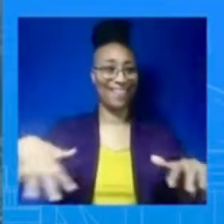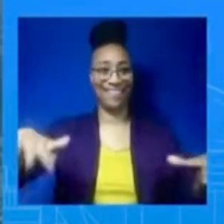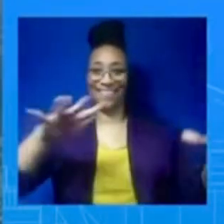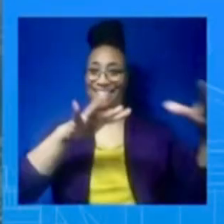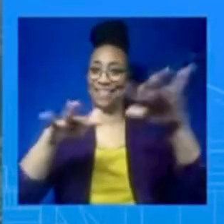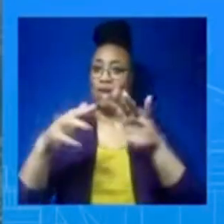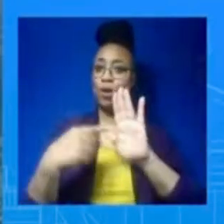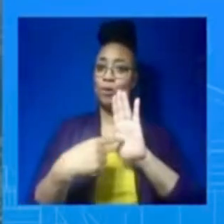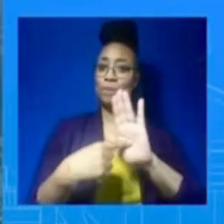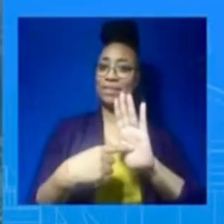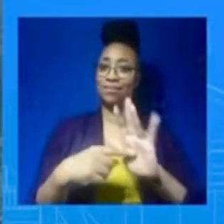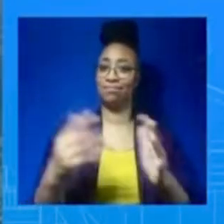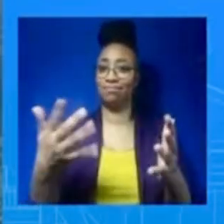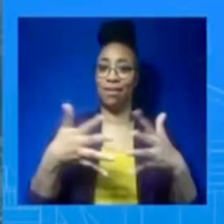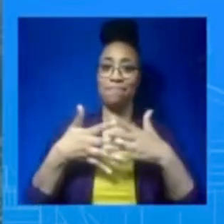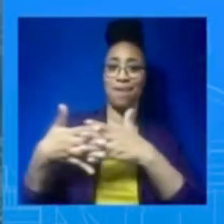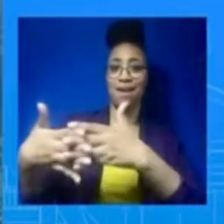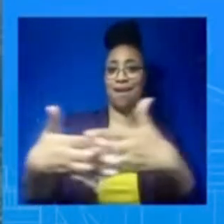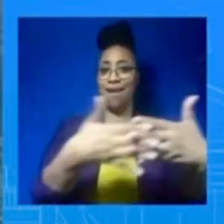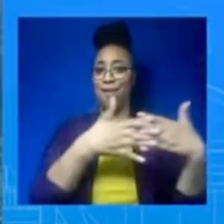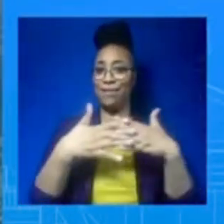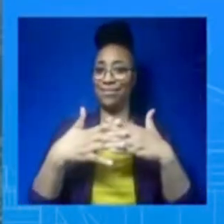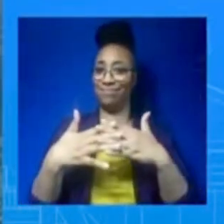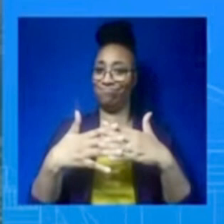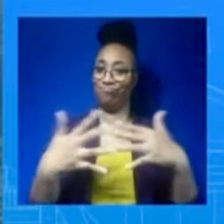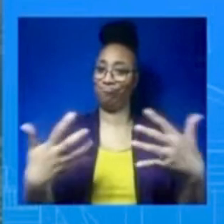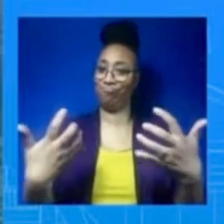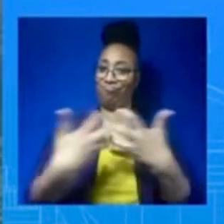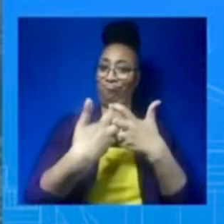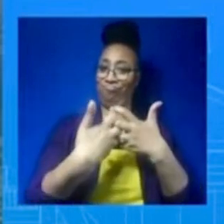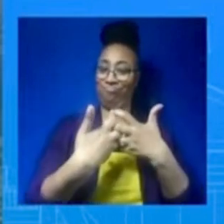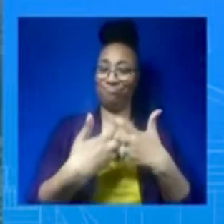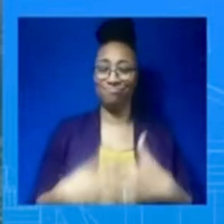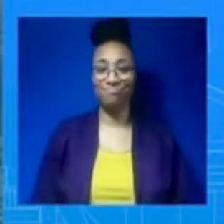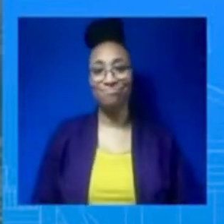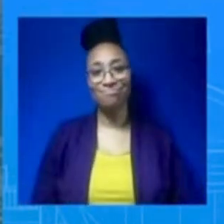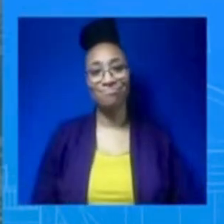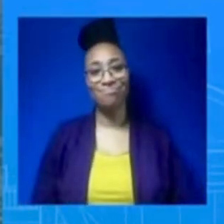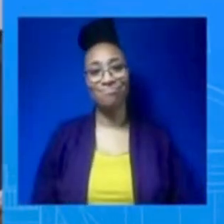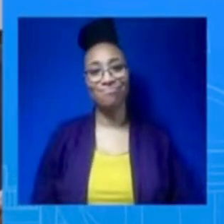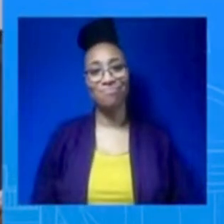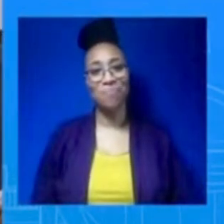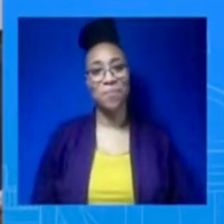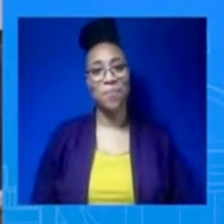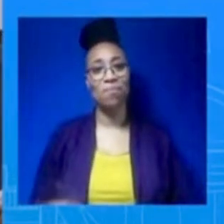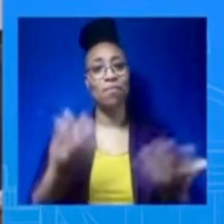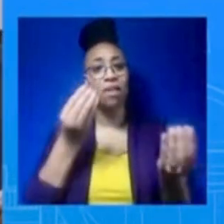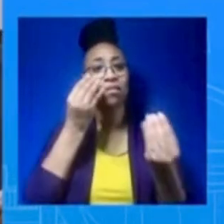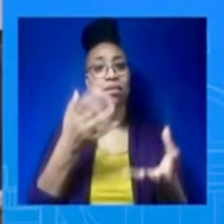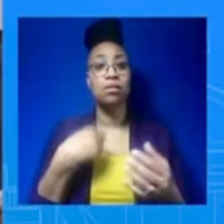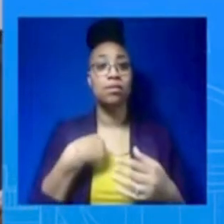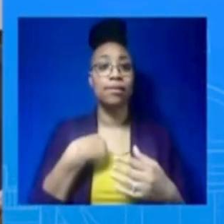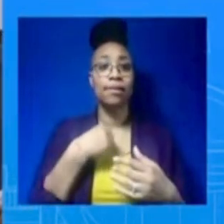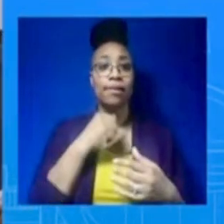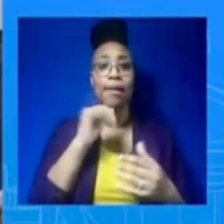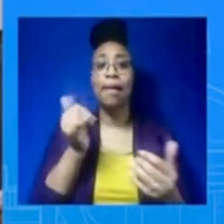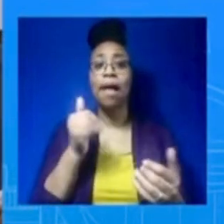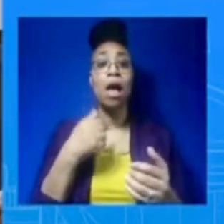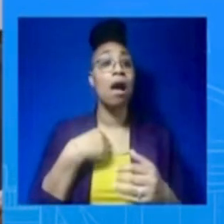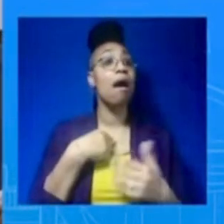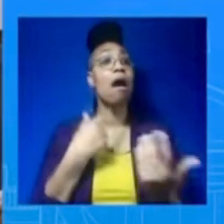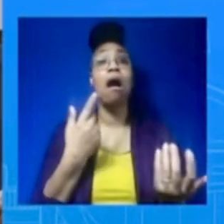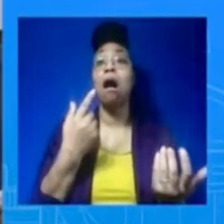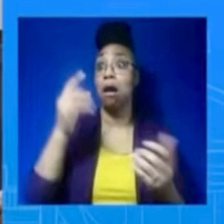So that is a commitment that he's going to continue to make. I'm just not going to get ahead of the President's decision at this time. And then switching topics on a topic that you brought